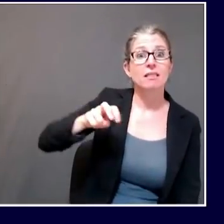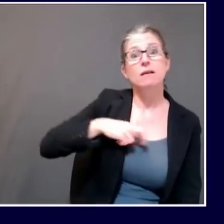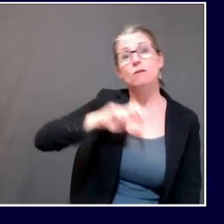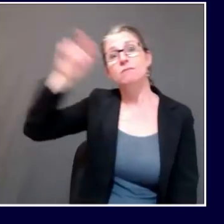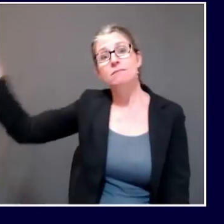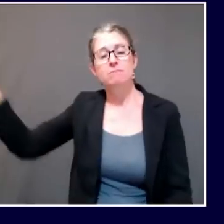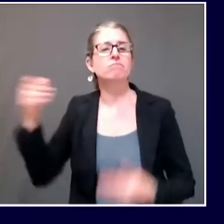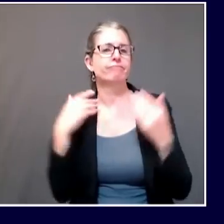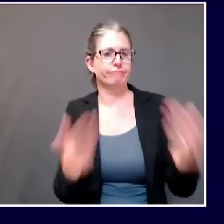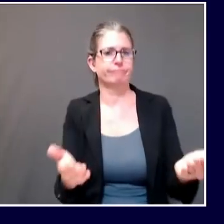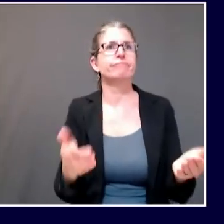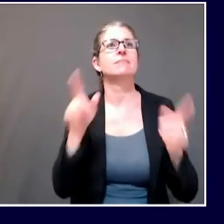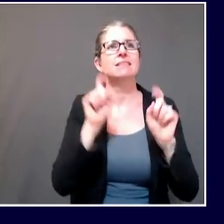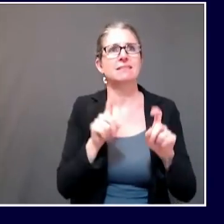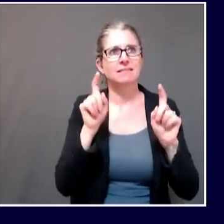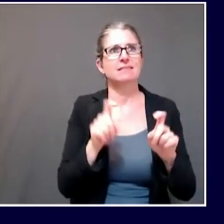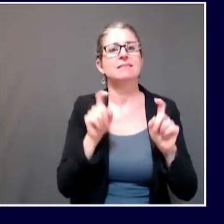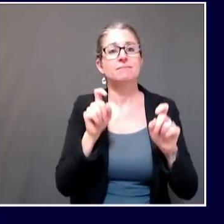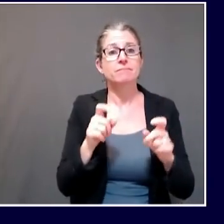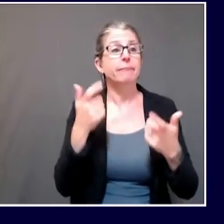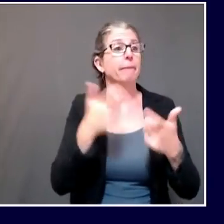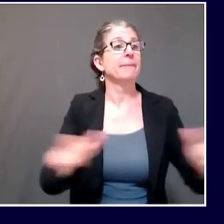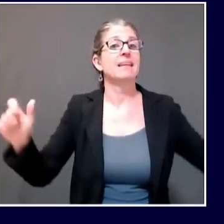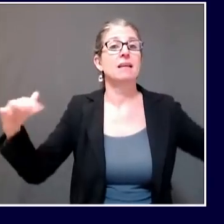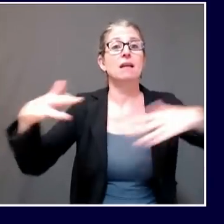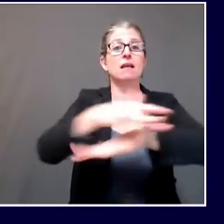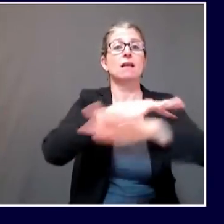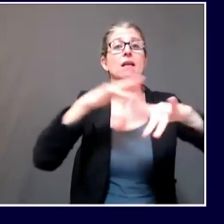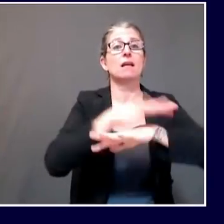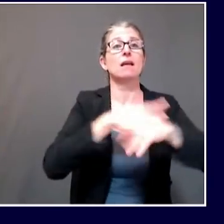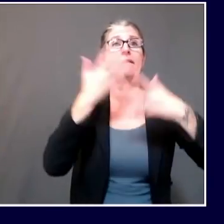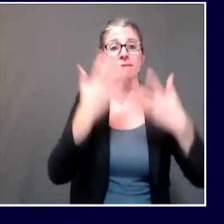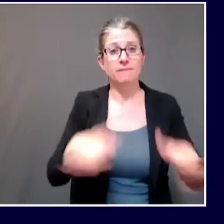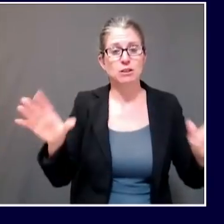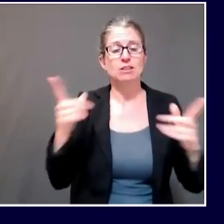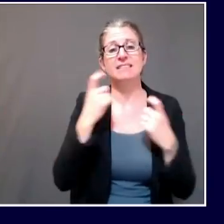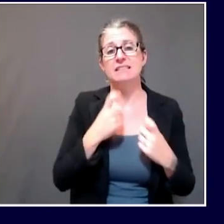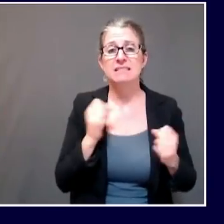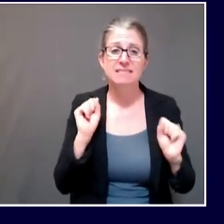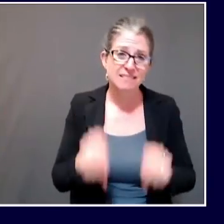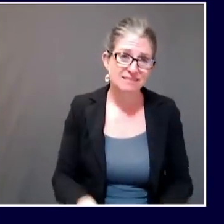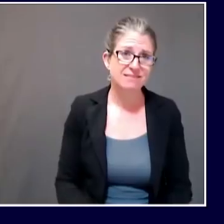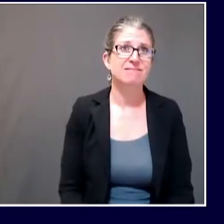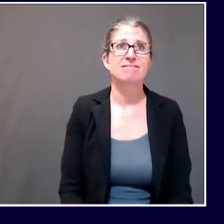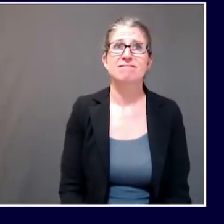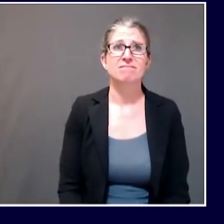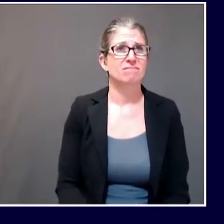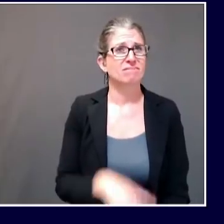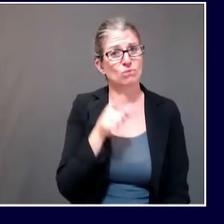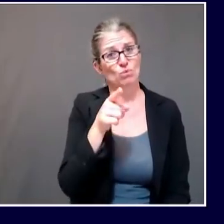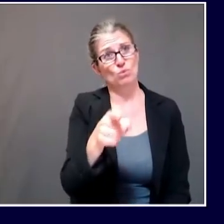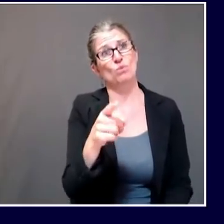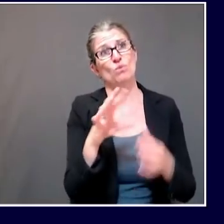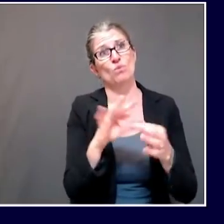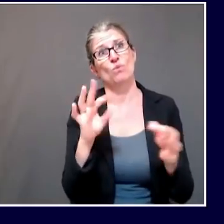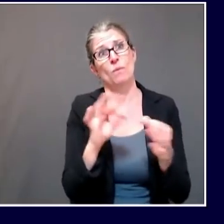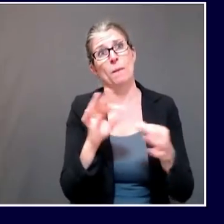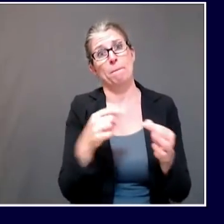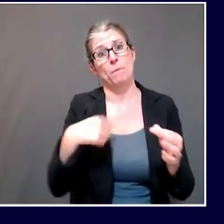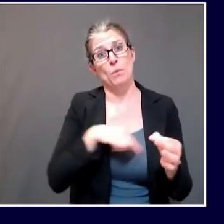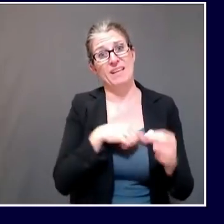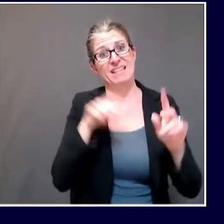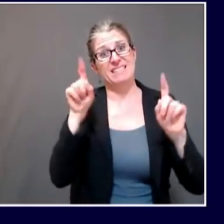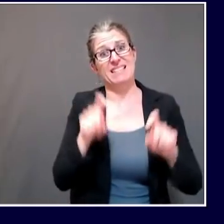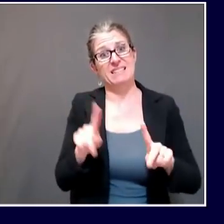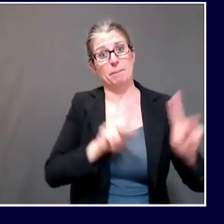The list goes on and on. So we are not just recommending testing for symptomatic individuals. We are and have for many months